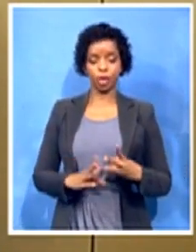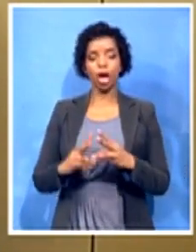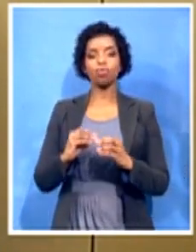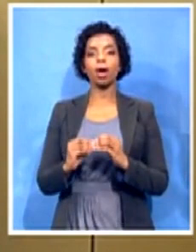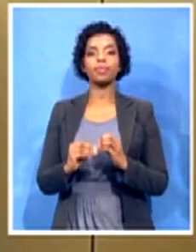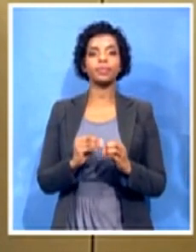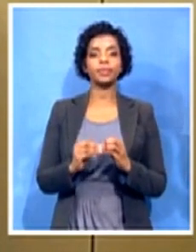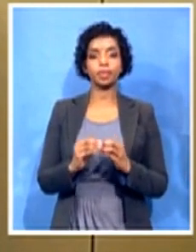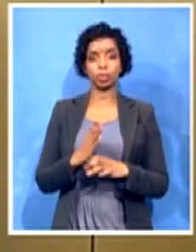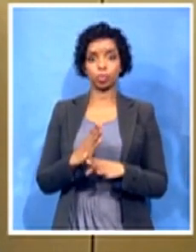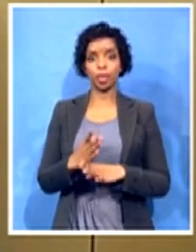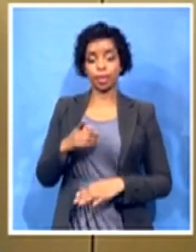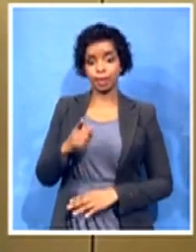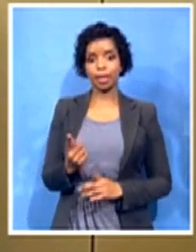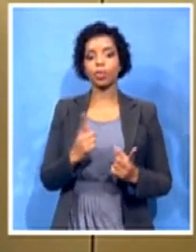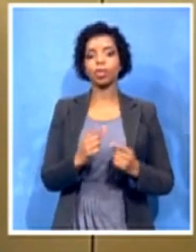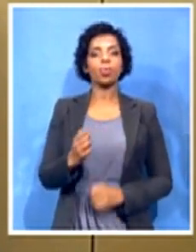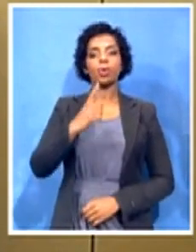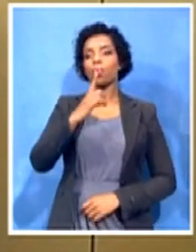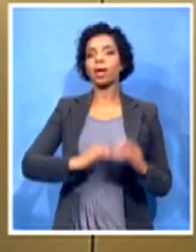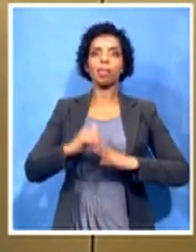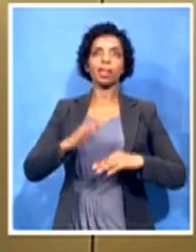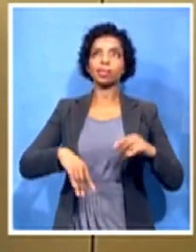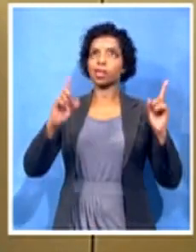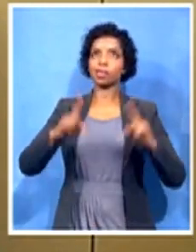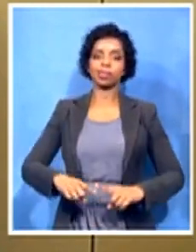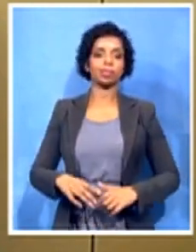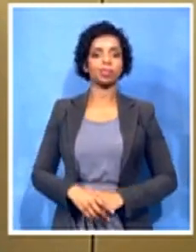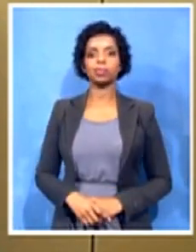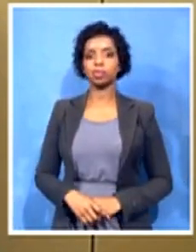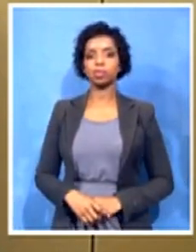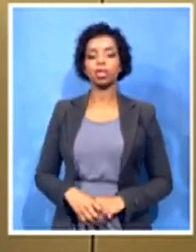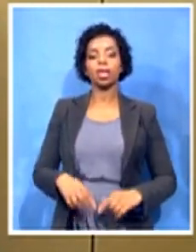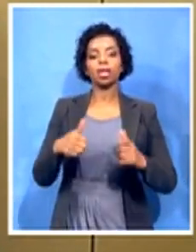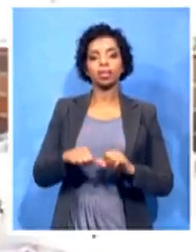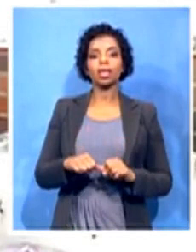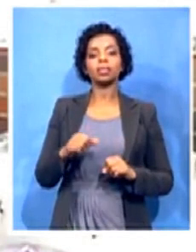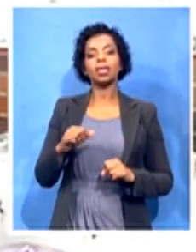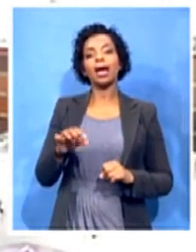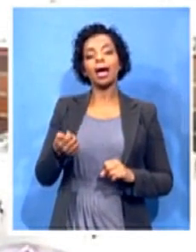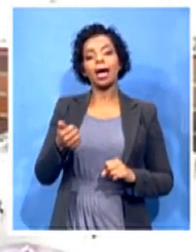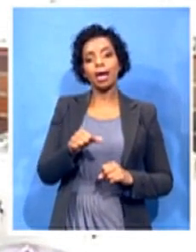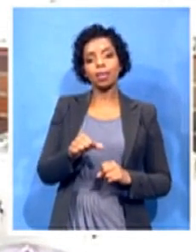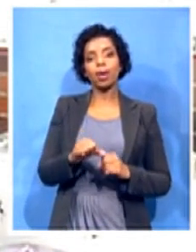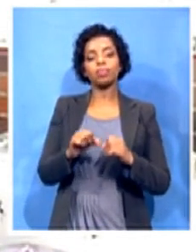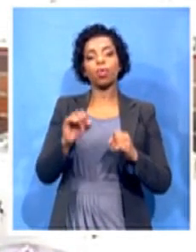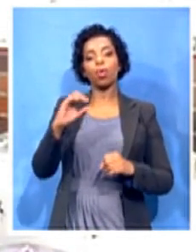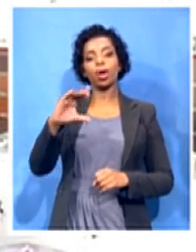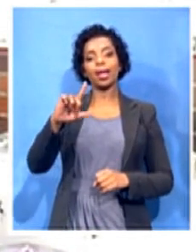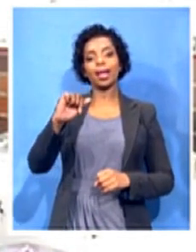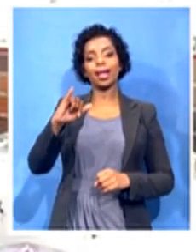and then pottery in another building. So, we really have limited space.